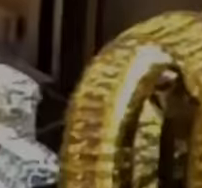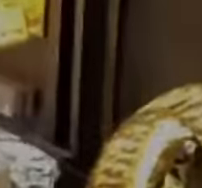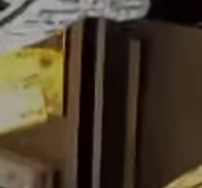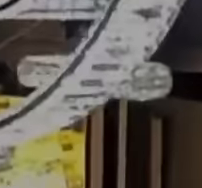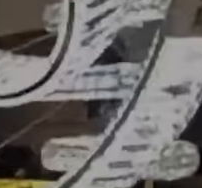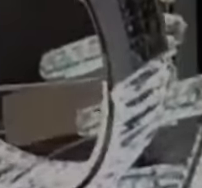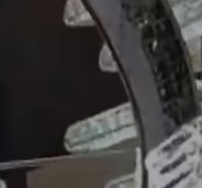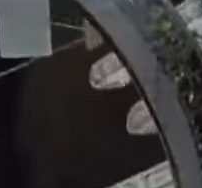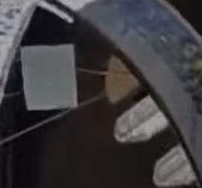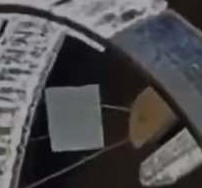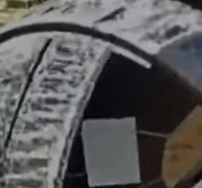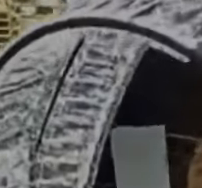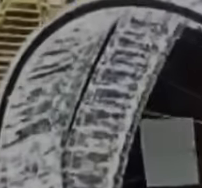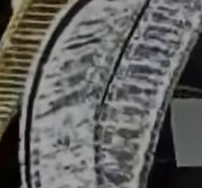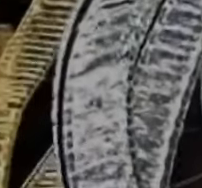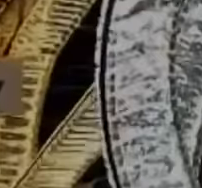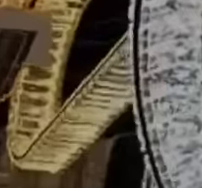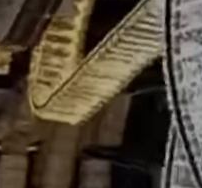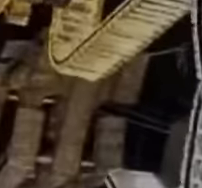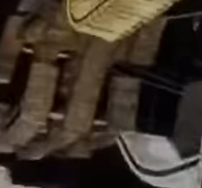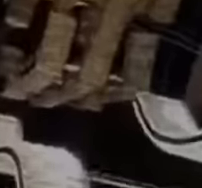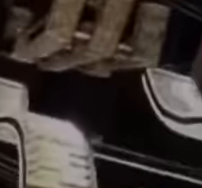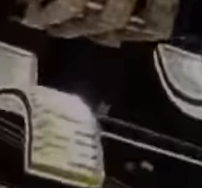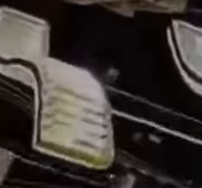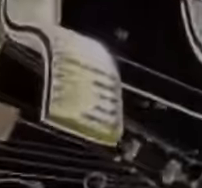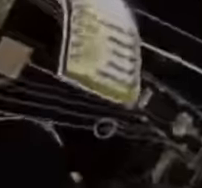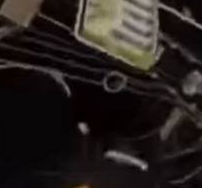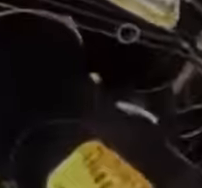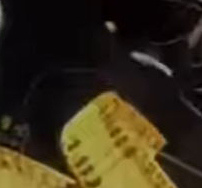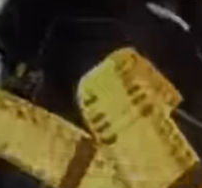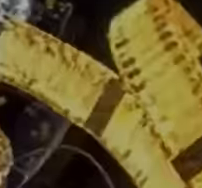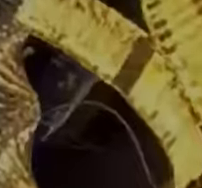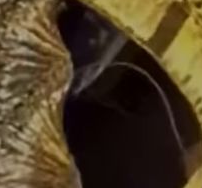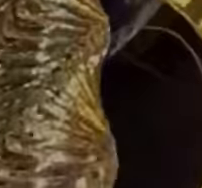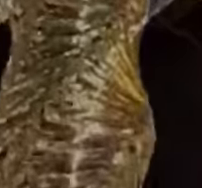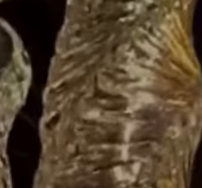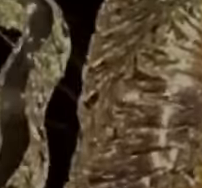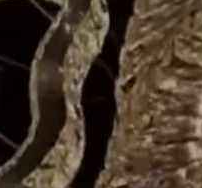Tunapuna. Or check us on Facebook and Instagram at LightningParadiseTT.